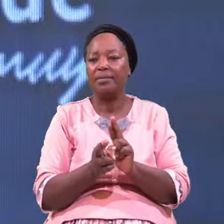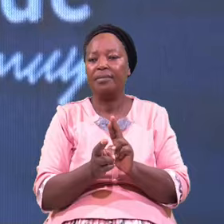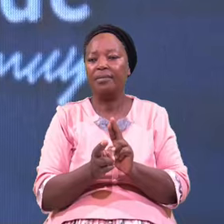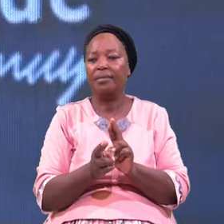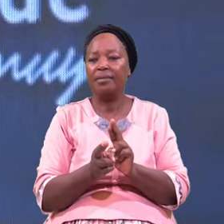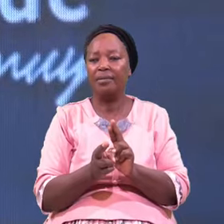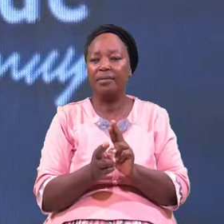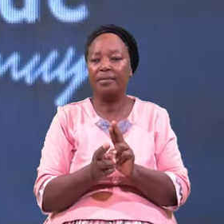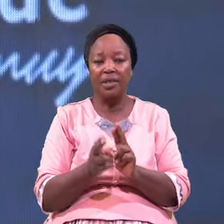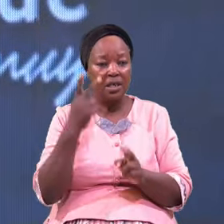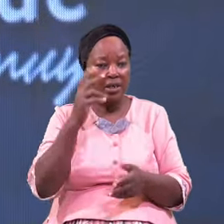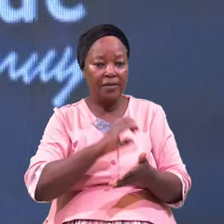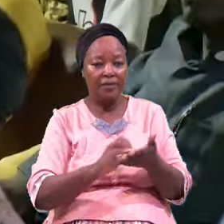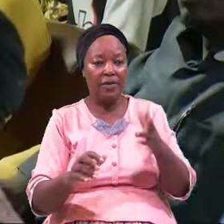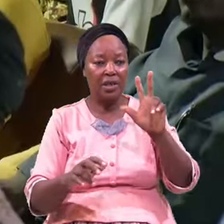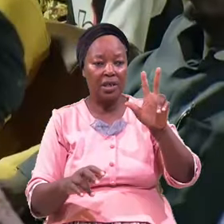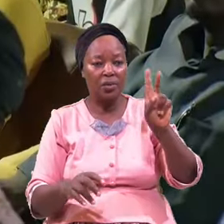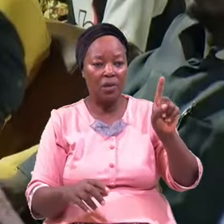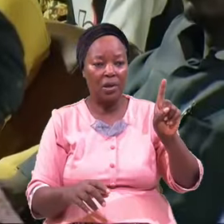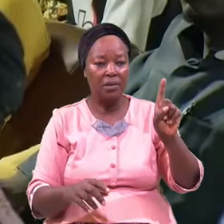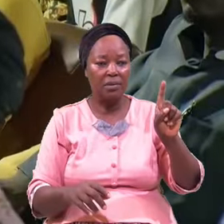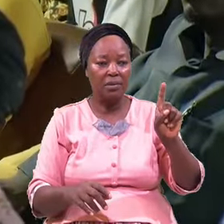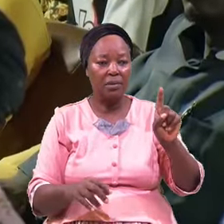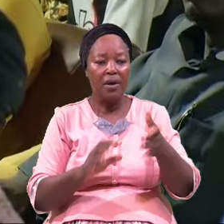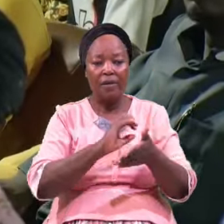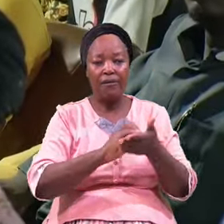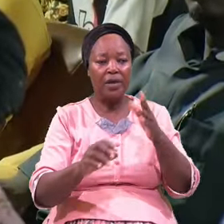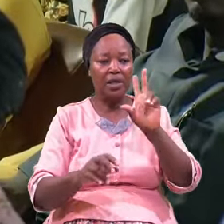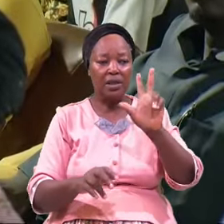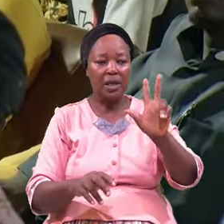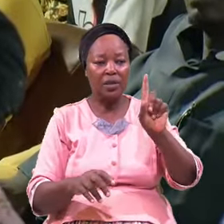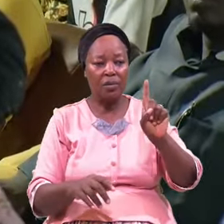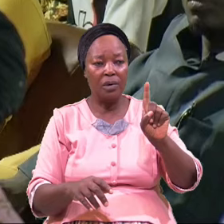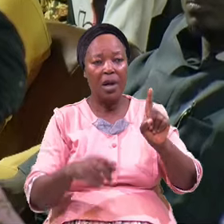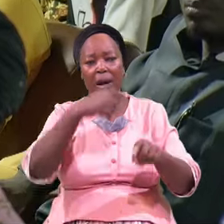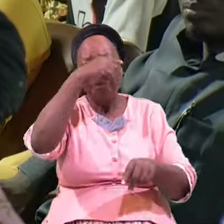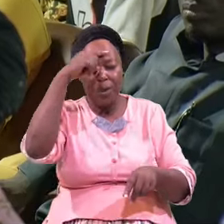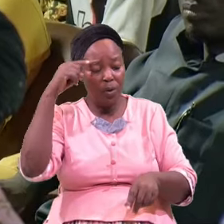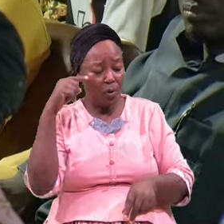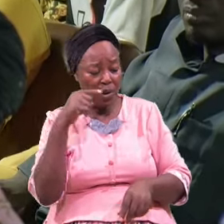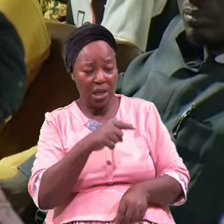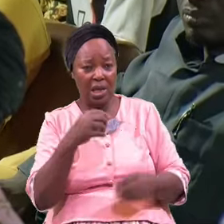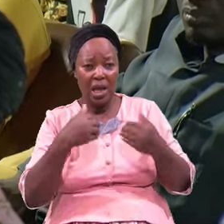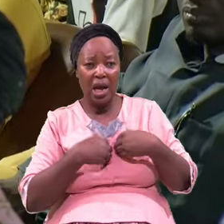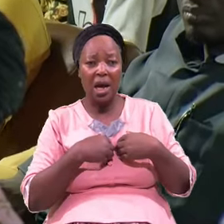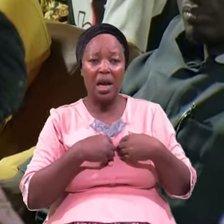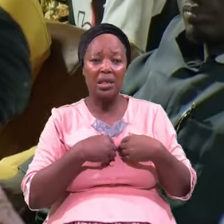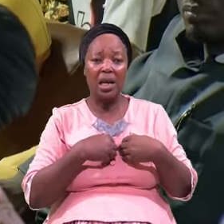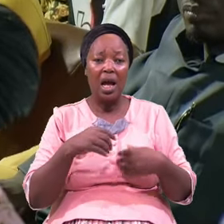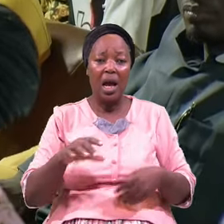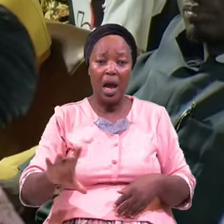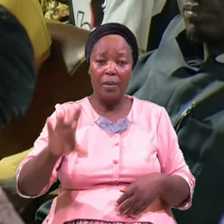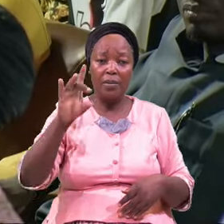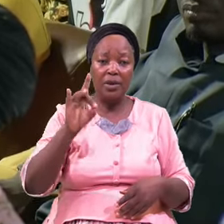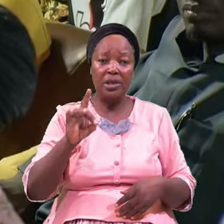Look At Verse 31 In Verse 31 Because He Has Appointed A Day In